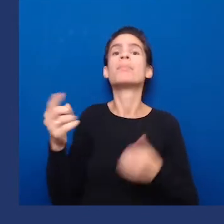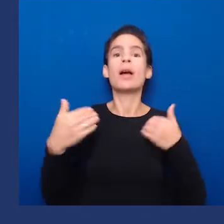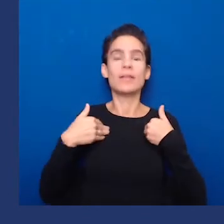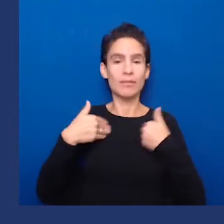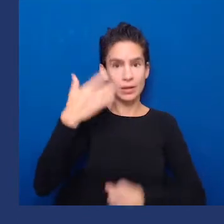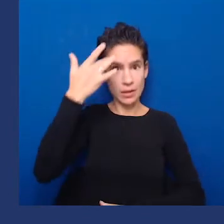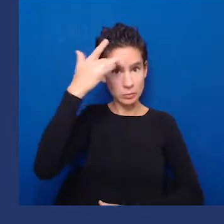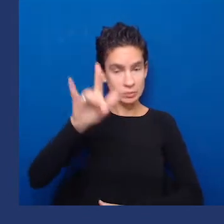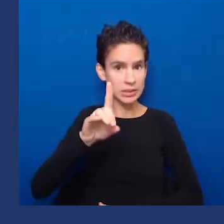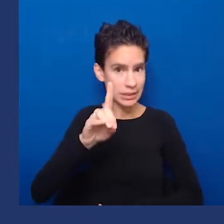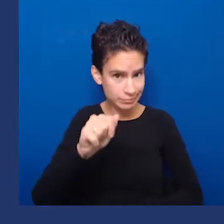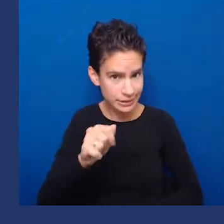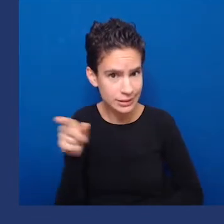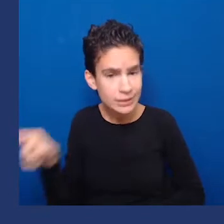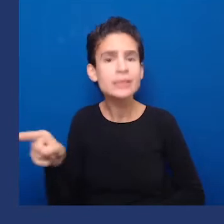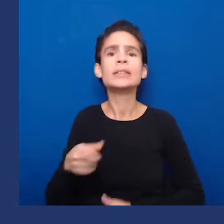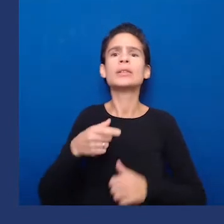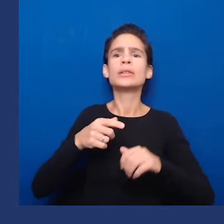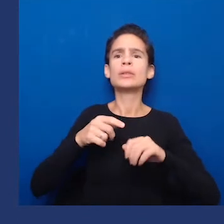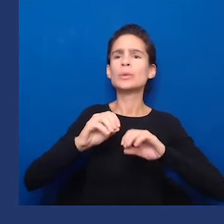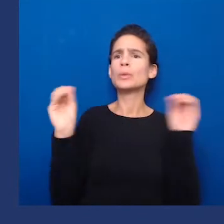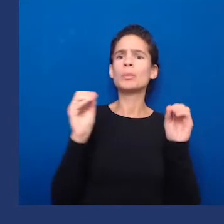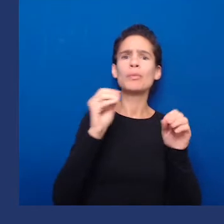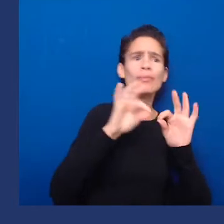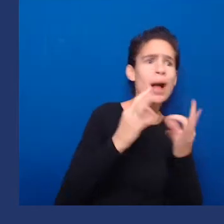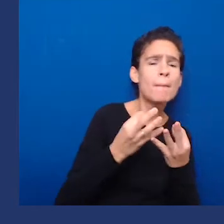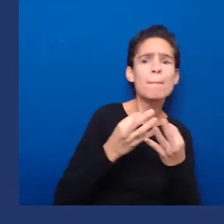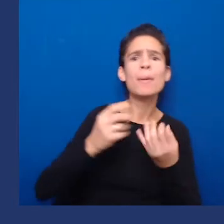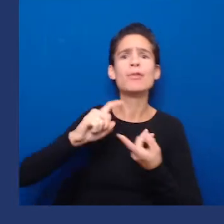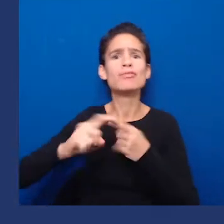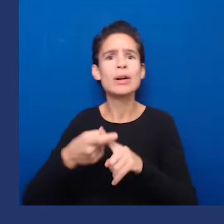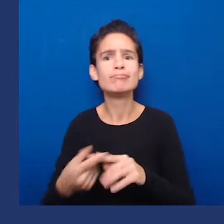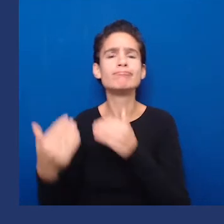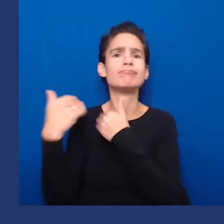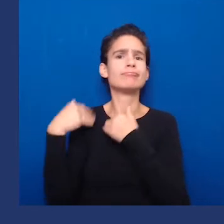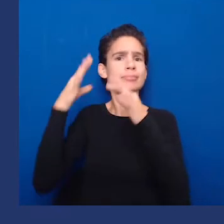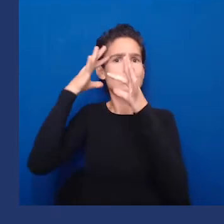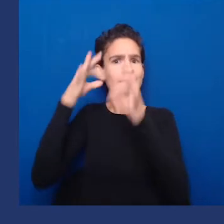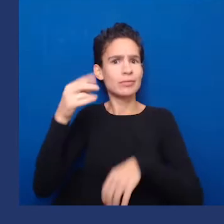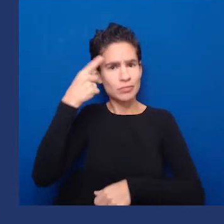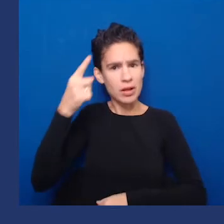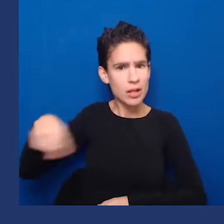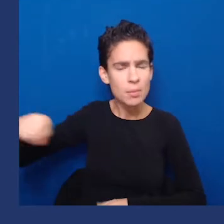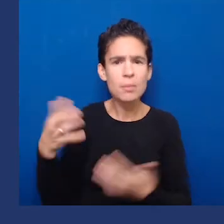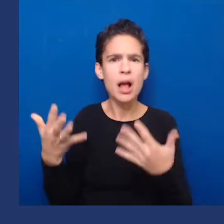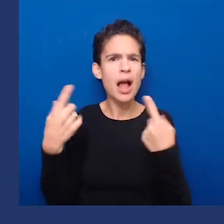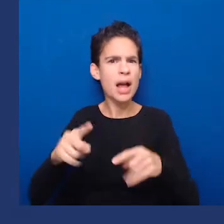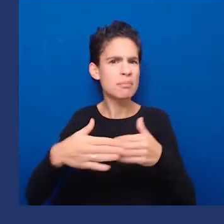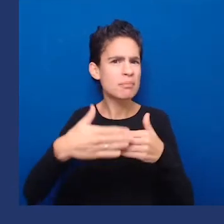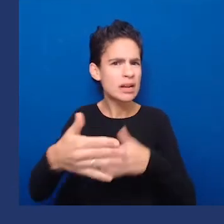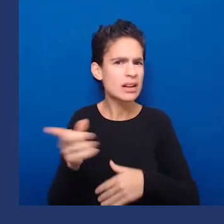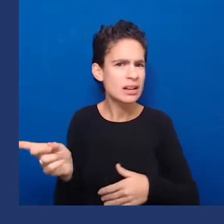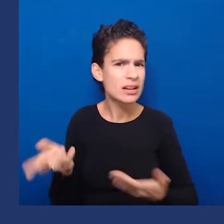decisions for them, what happens then? So your question does come up. Some people think, someone has to be a guardian because if nobody's a